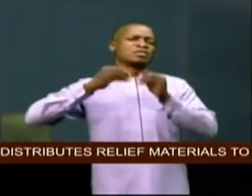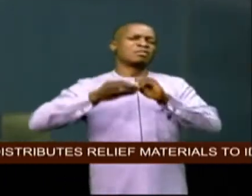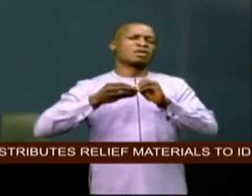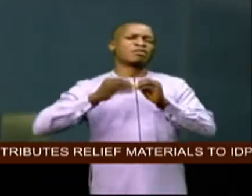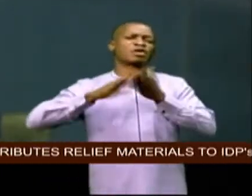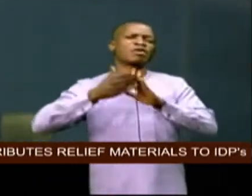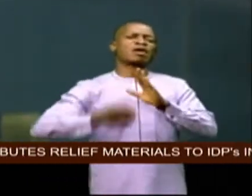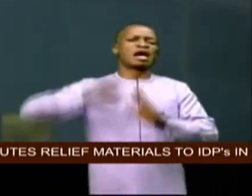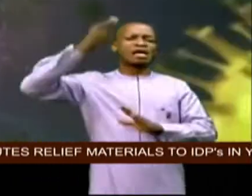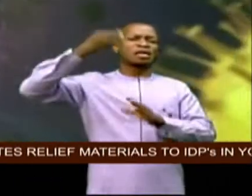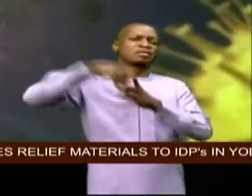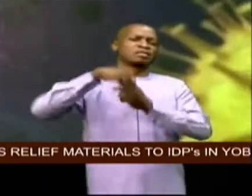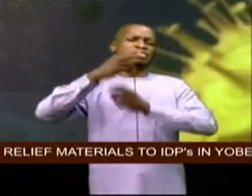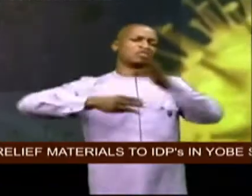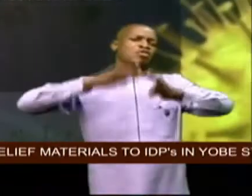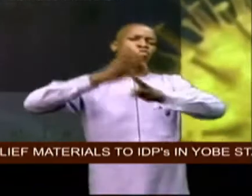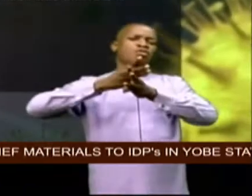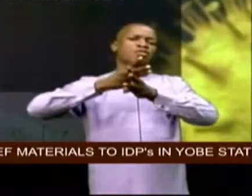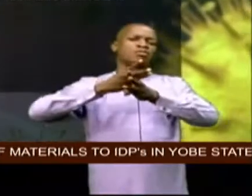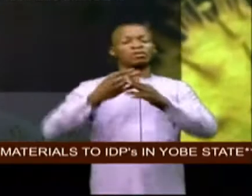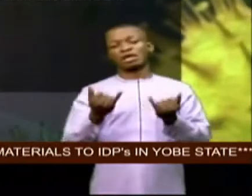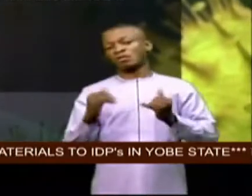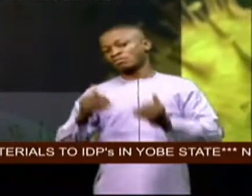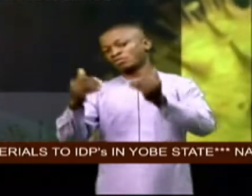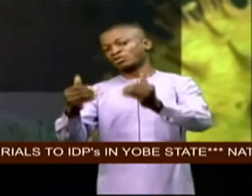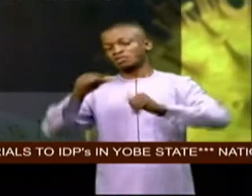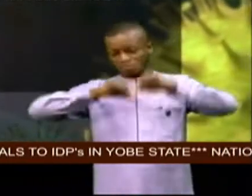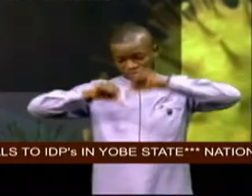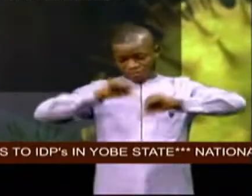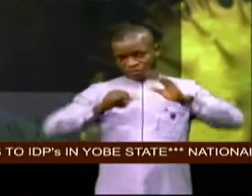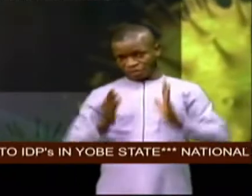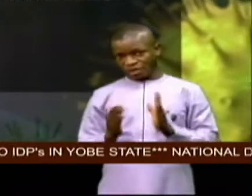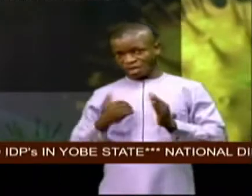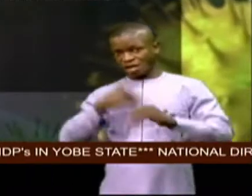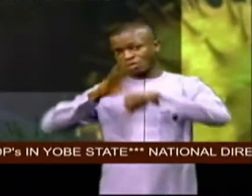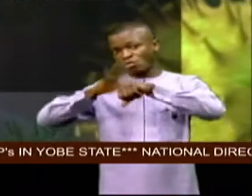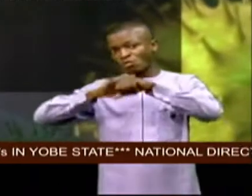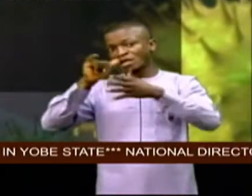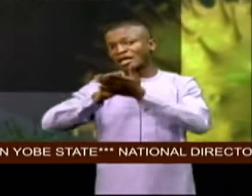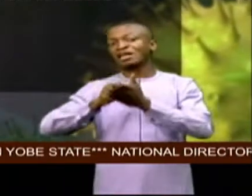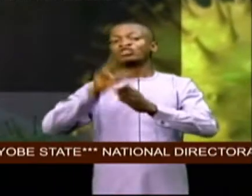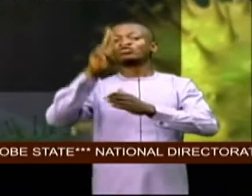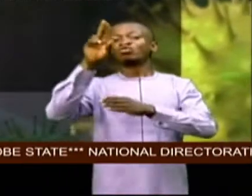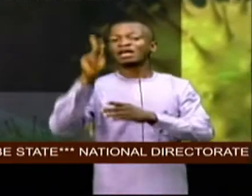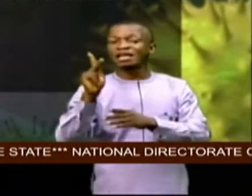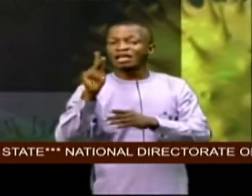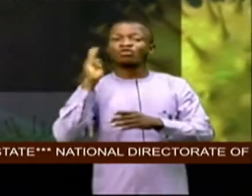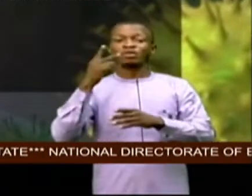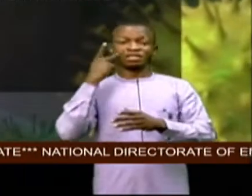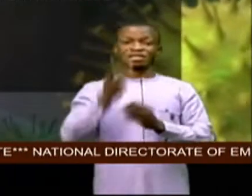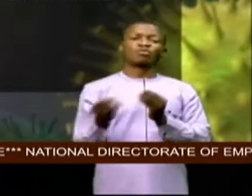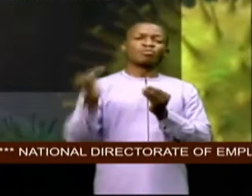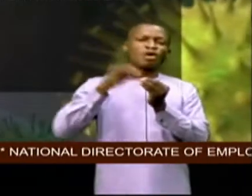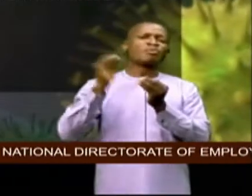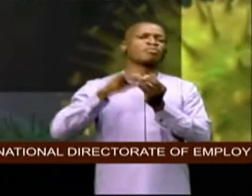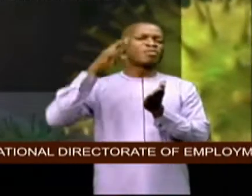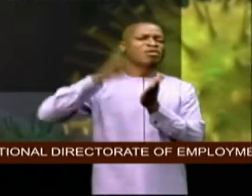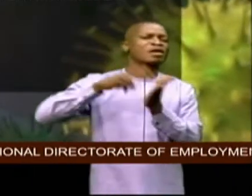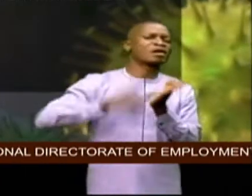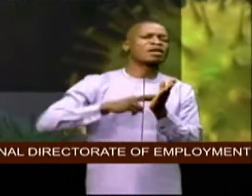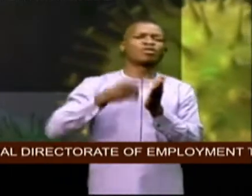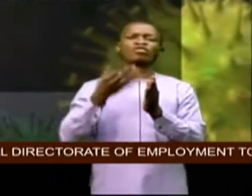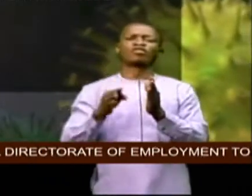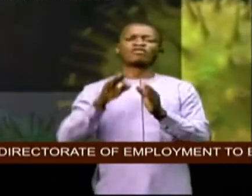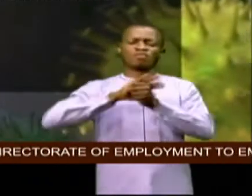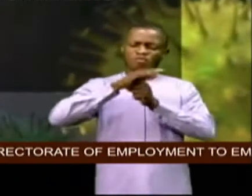highest in the world moving on scientists have warned that the united kingdom will see more record-breaking rises in covet